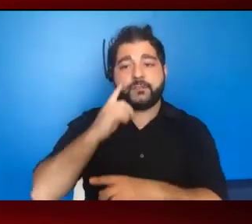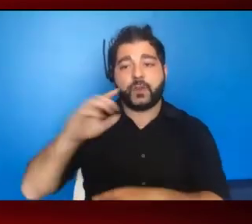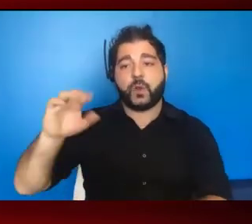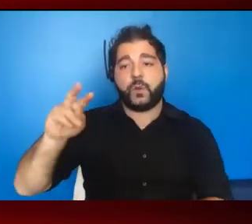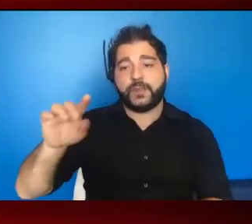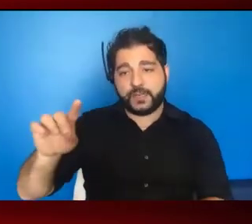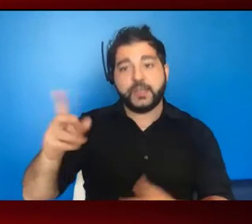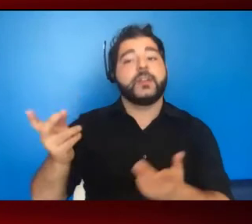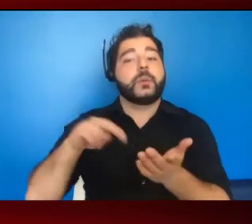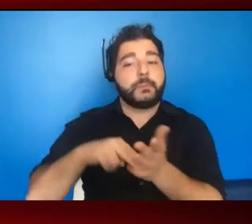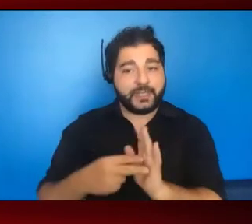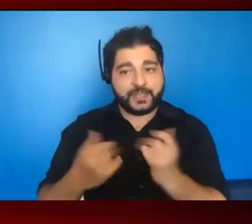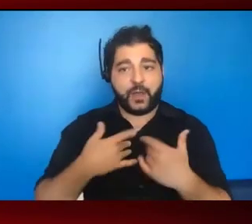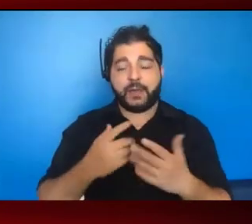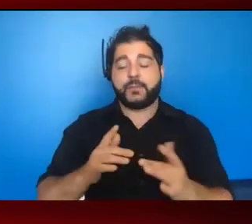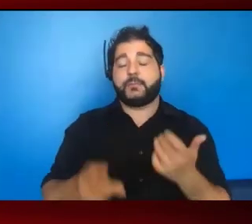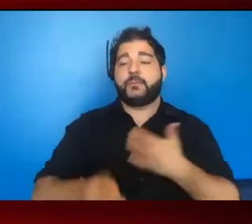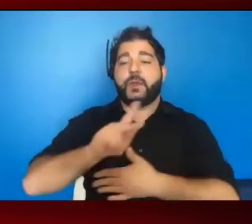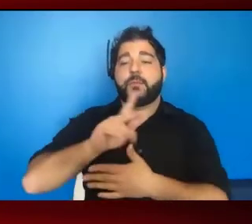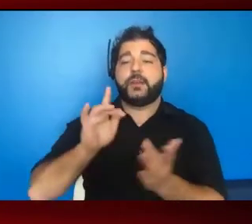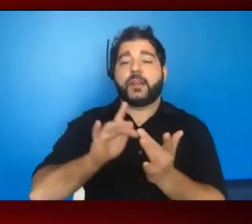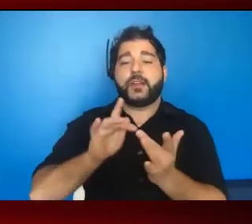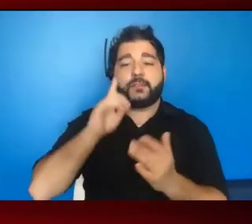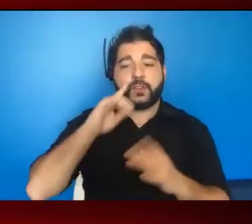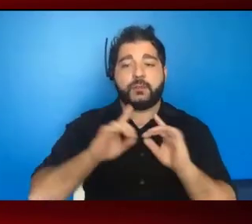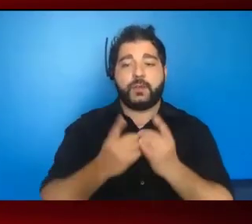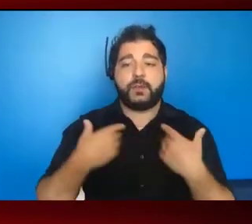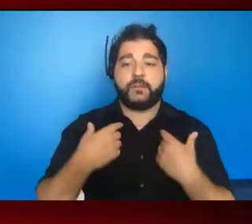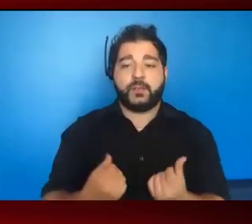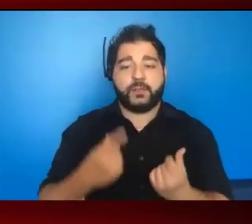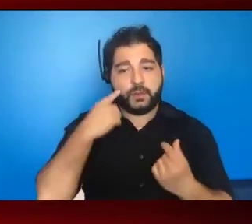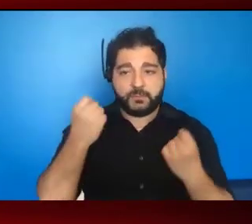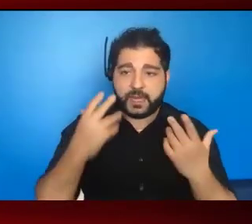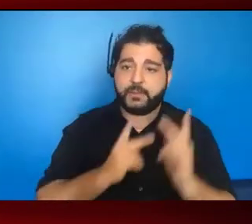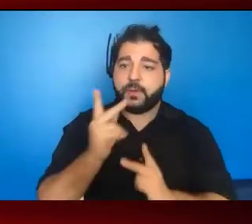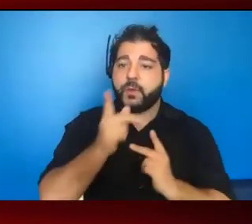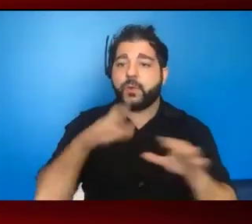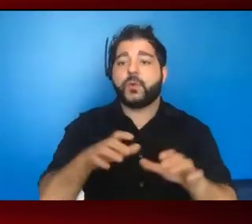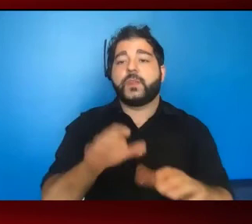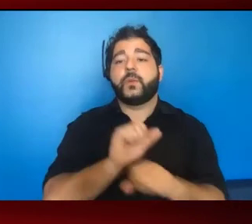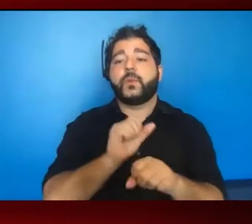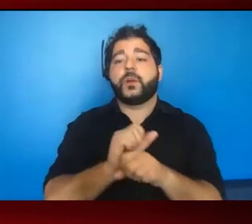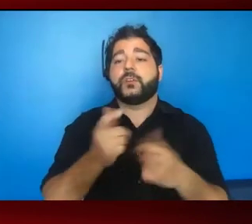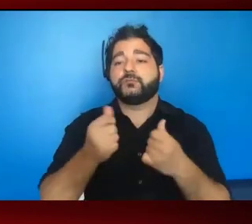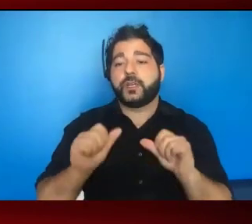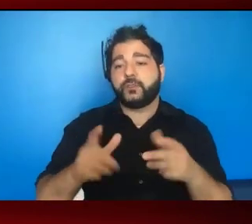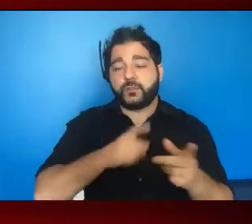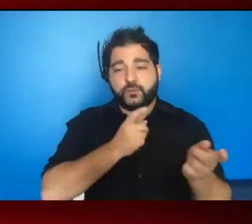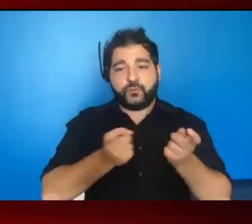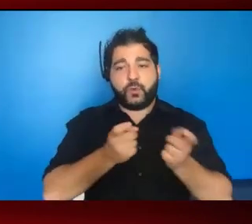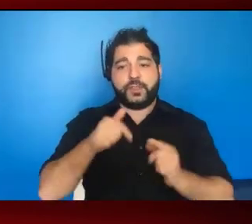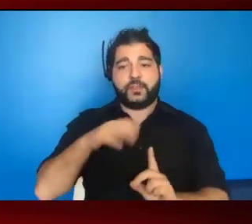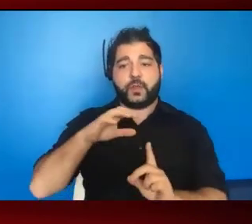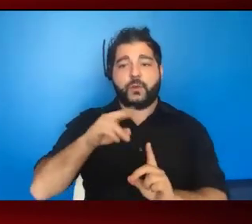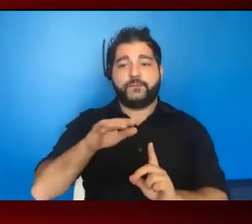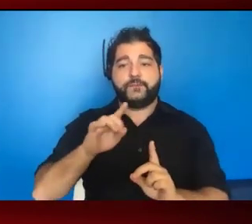which meant that I was the prime contact point for the Department of Health for so many people who were doing work to really control the COVID